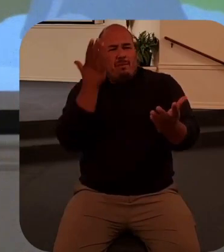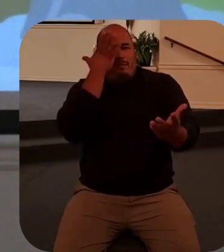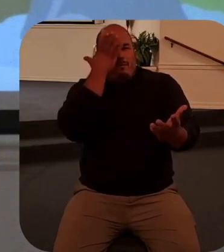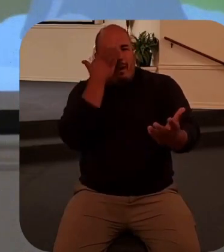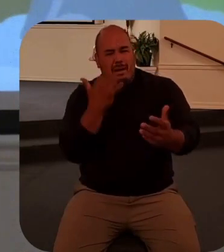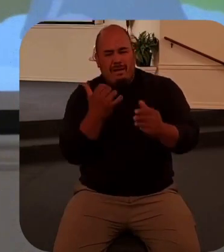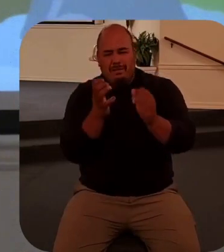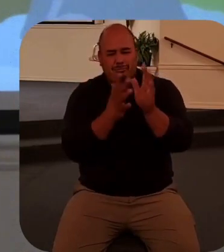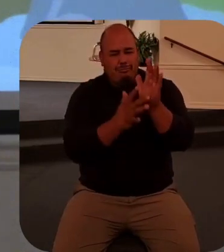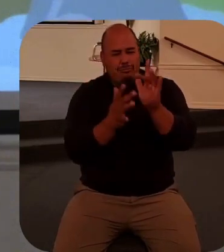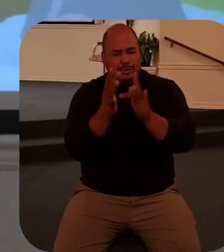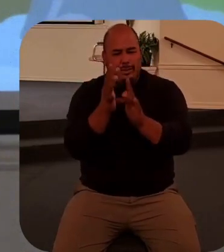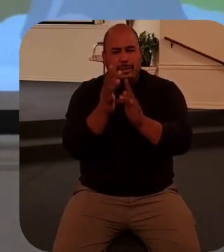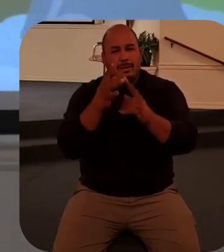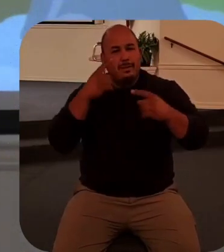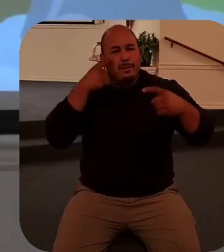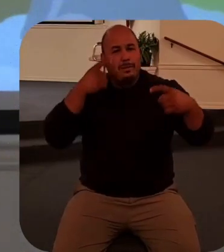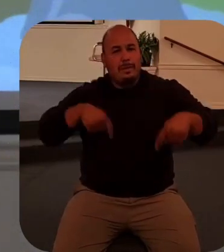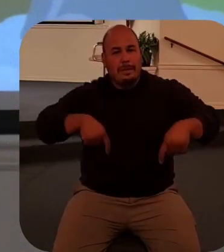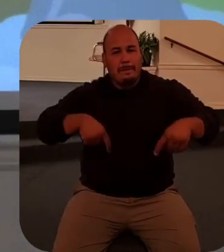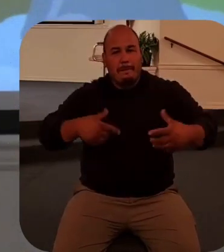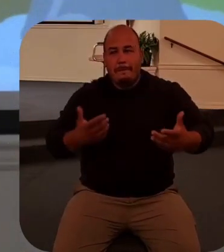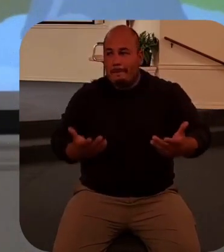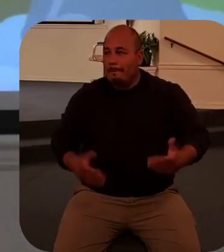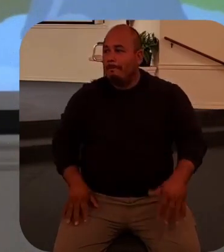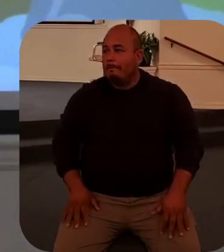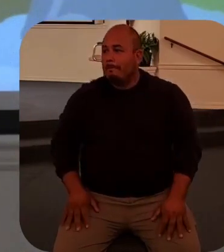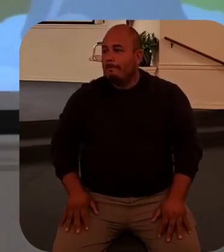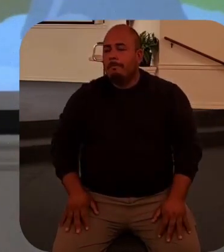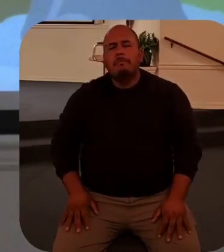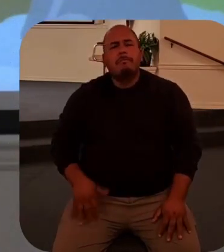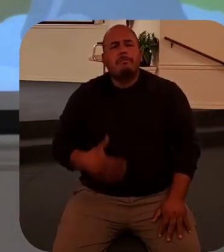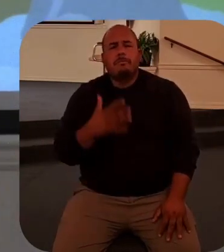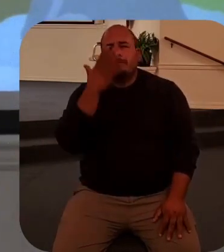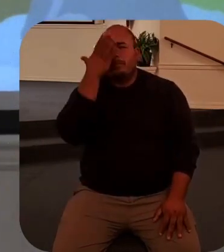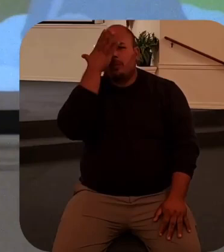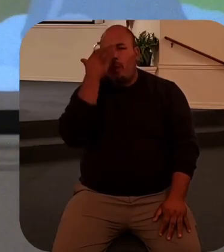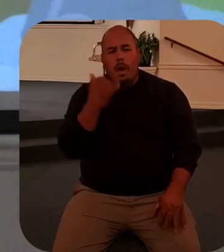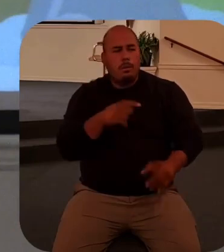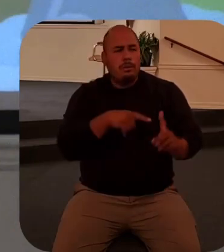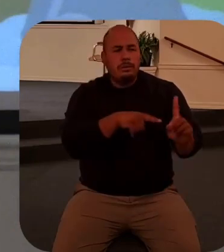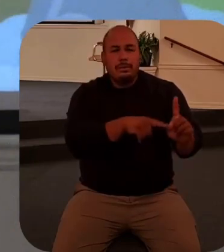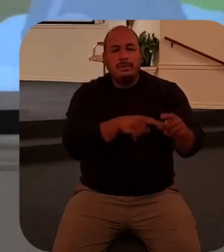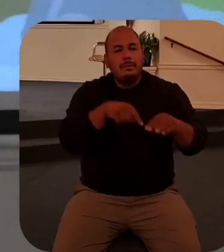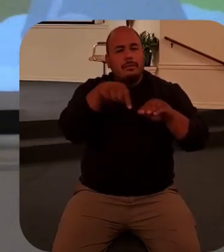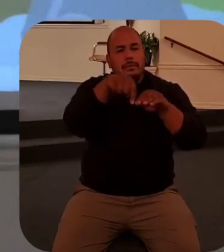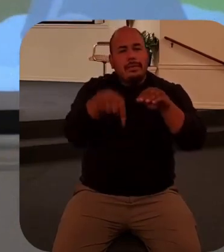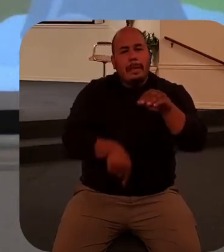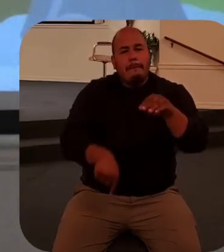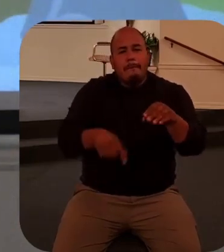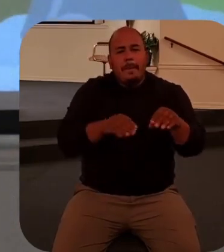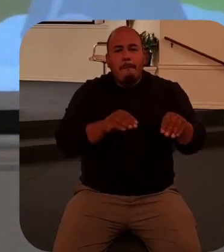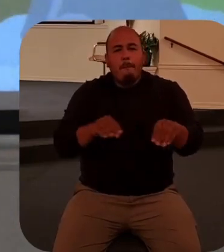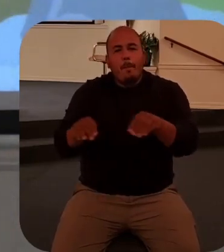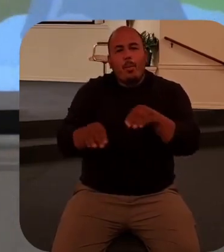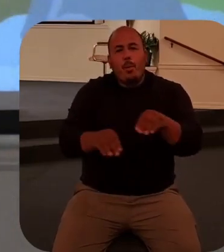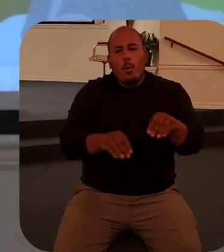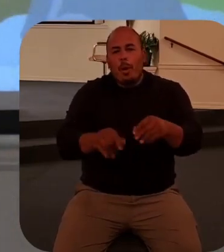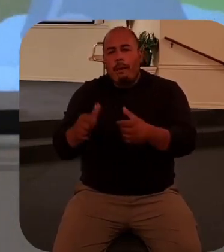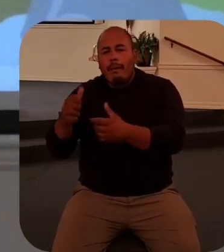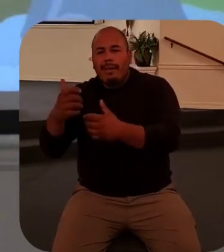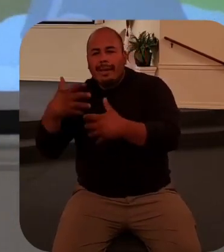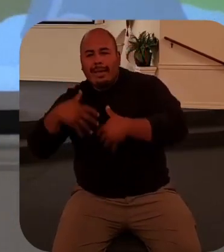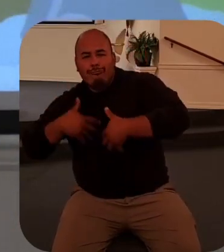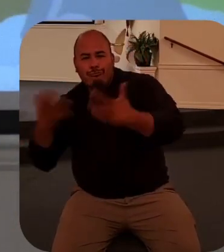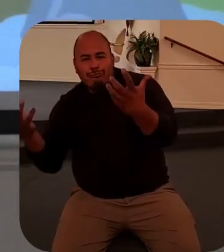weep and why was he somewhere between deeply moved and angry what was it